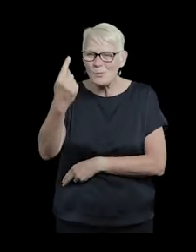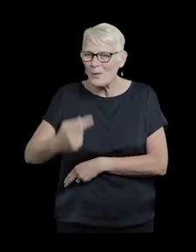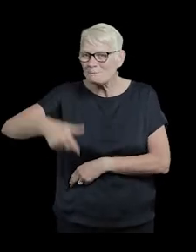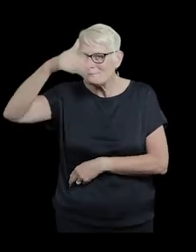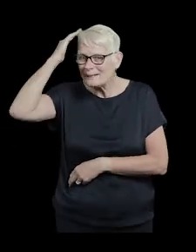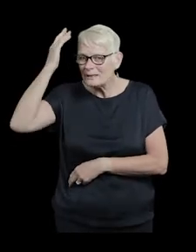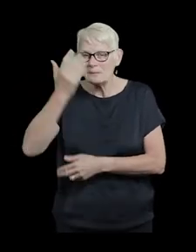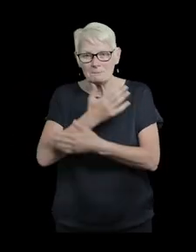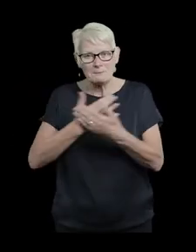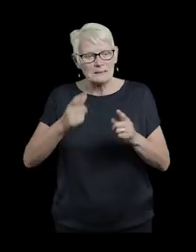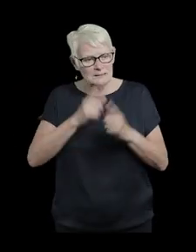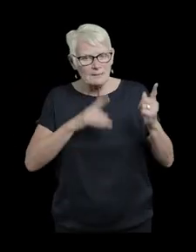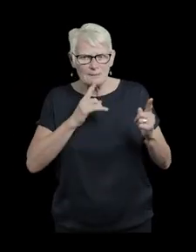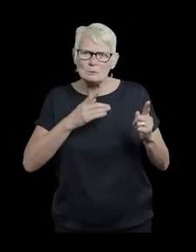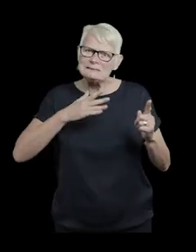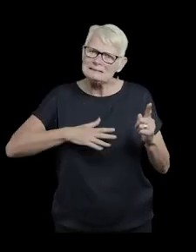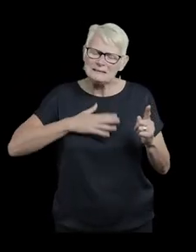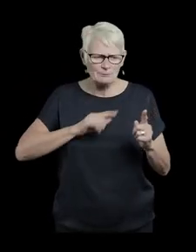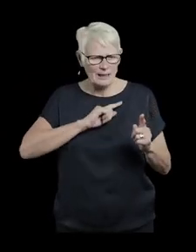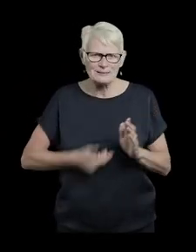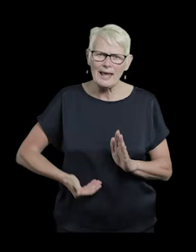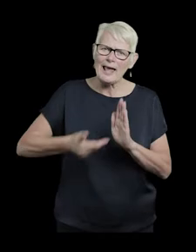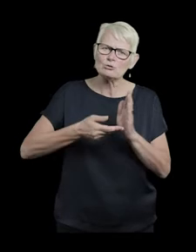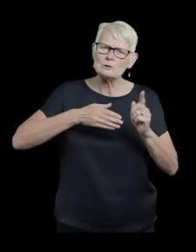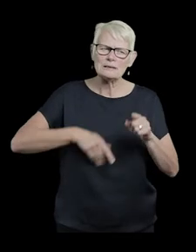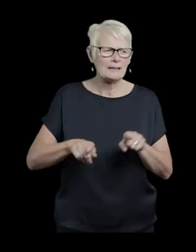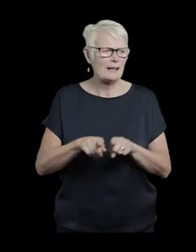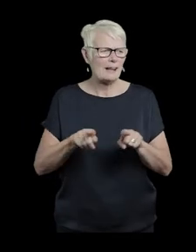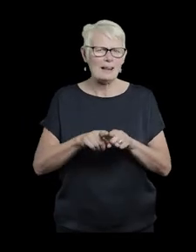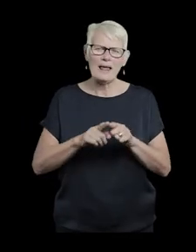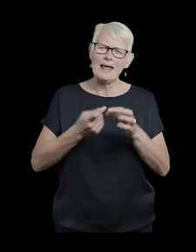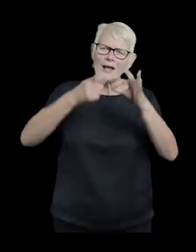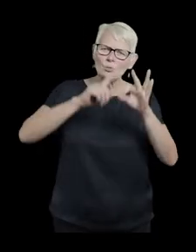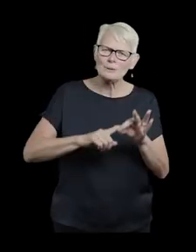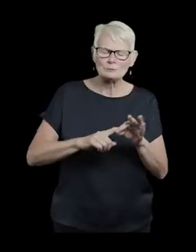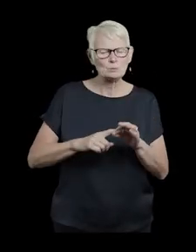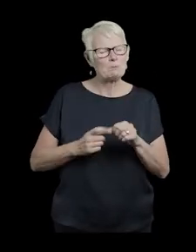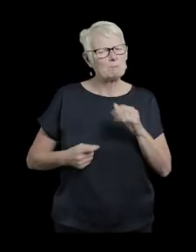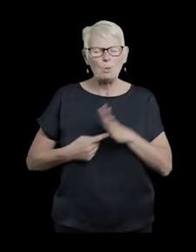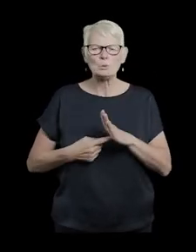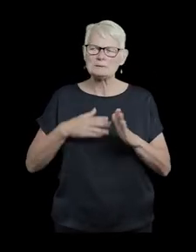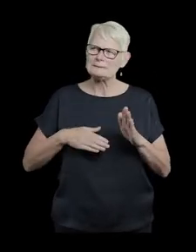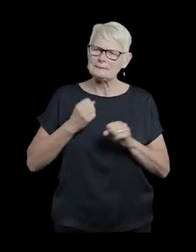million. Many disabled people have additional energy needs for vital equipment.